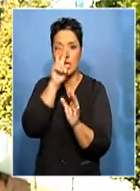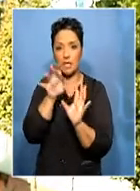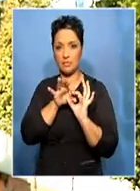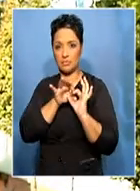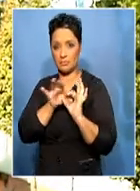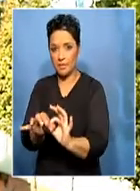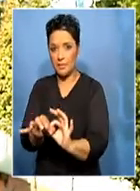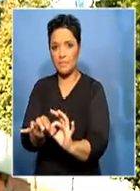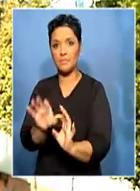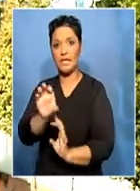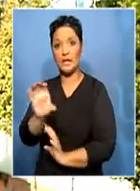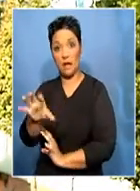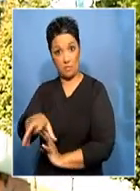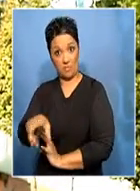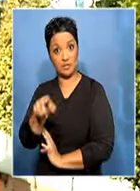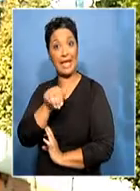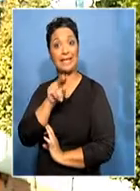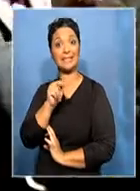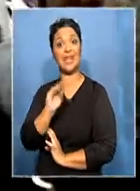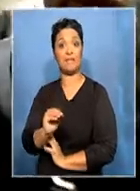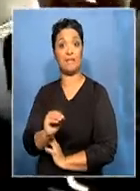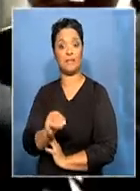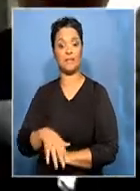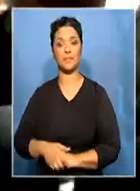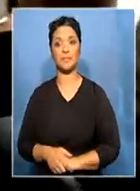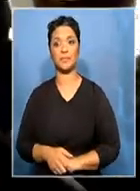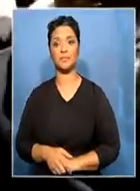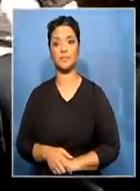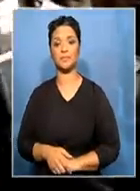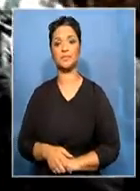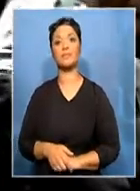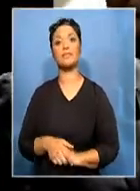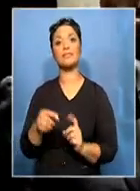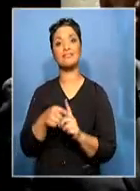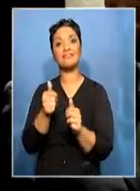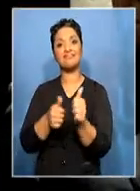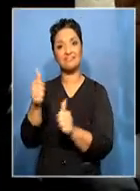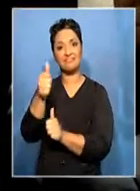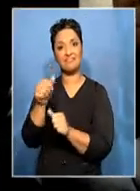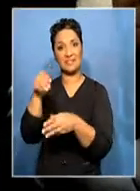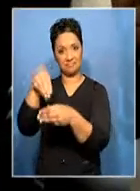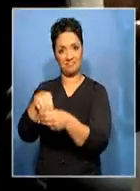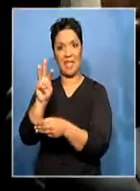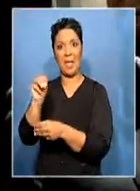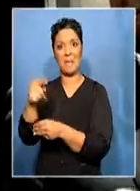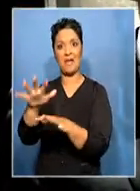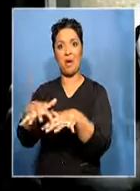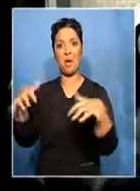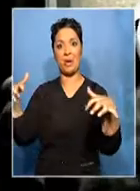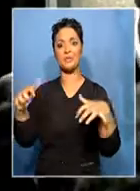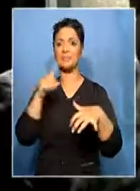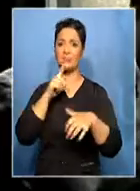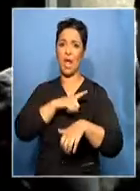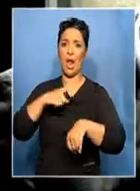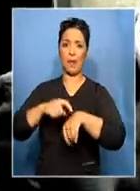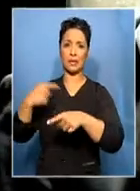warm relationship that the party always has had with Eastern Cape. Moussaka will remain a member of parliament. He was the longest serving party